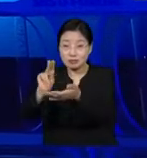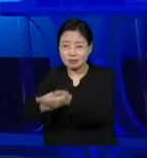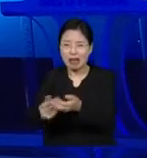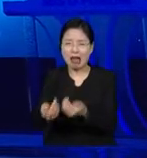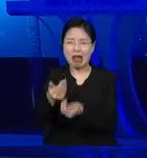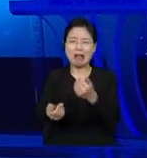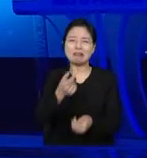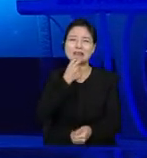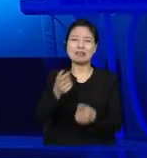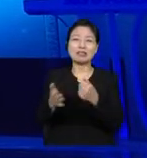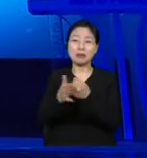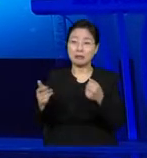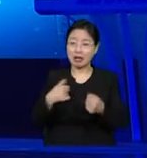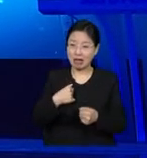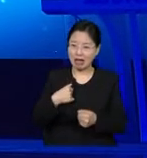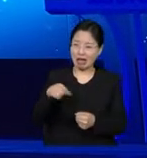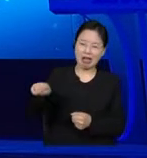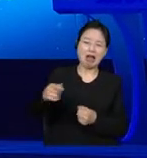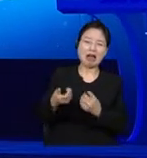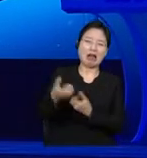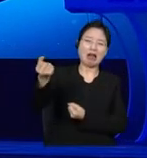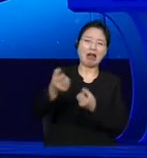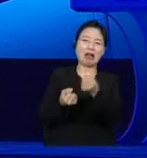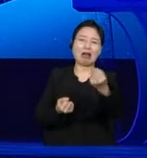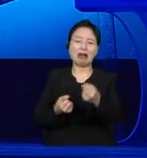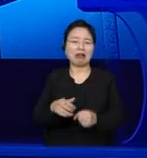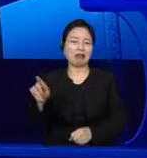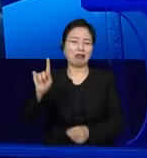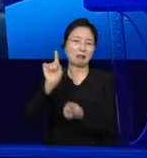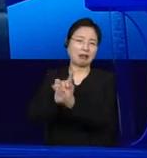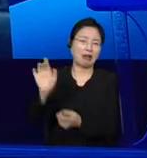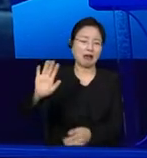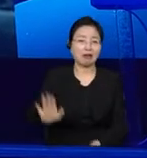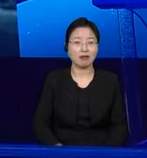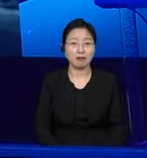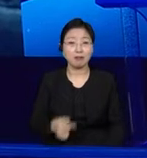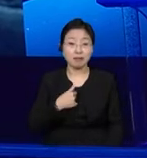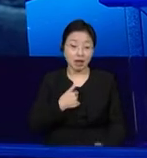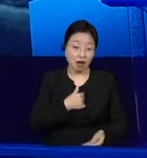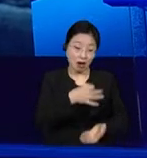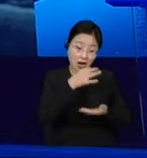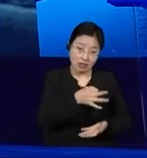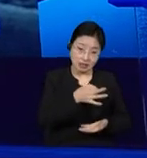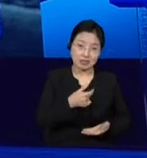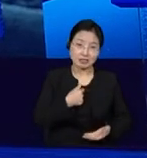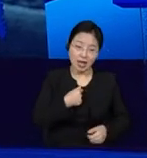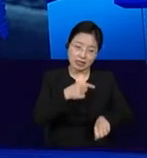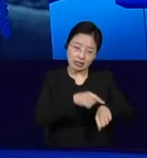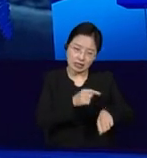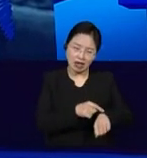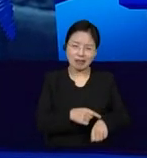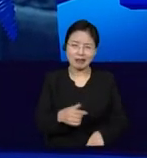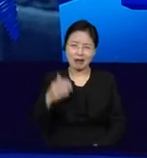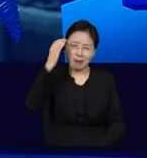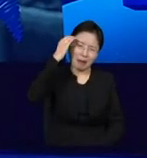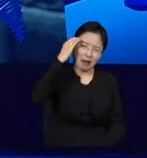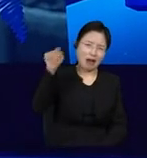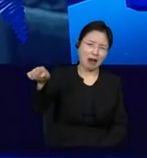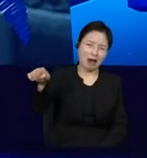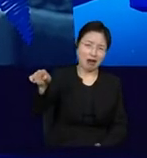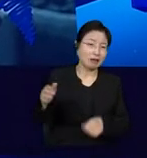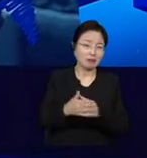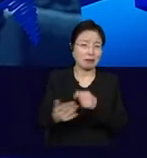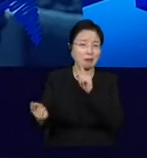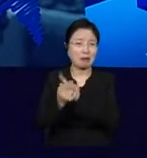requesting my resources, my time. So, in a way, we're no longer working for the same goal,